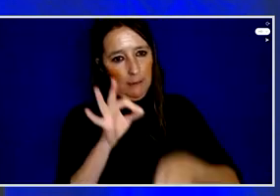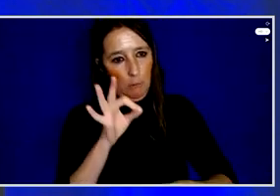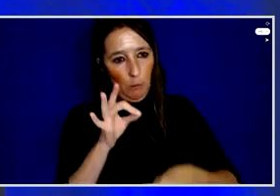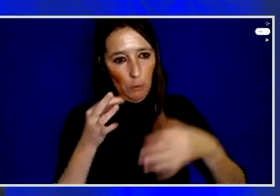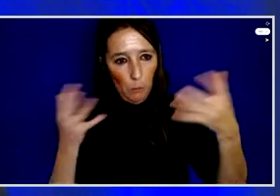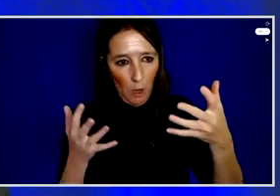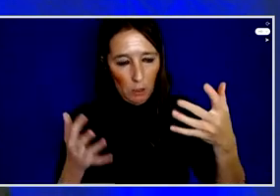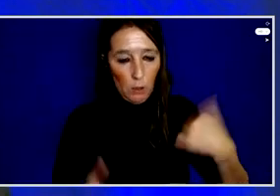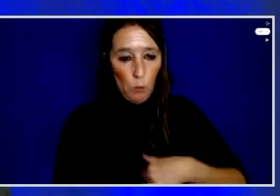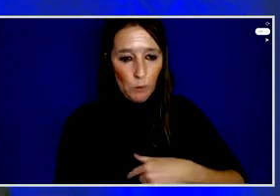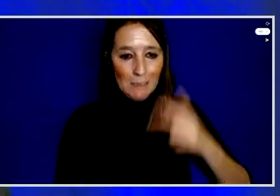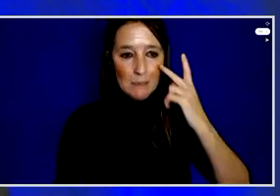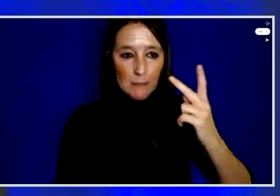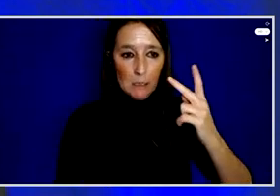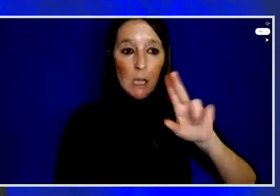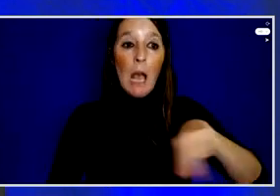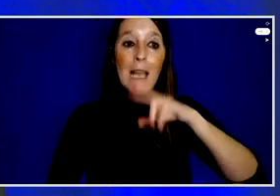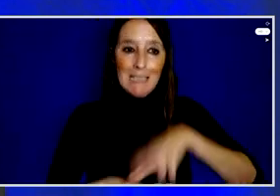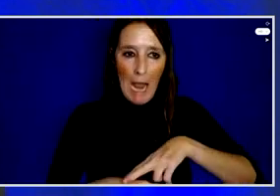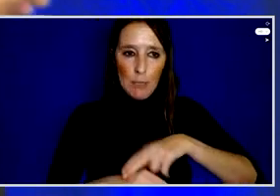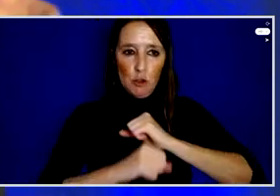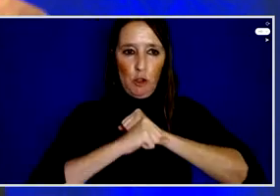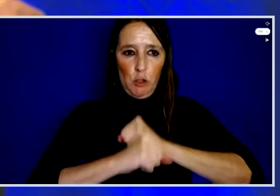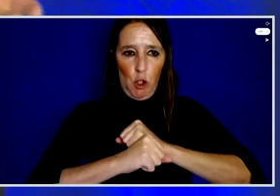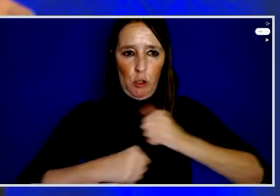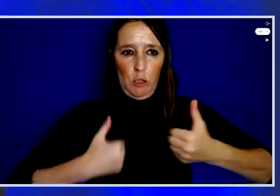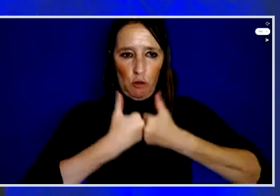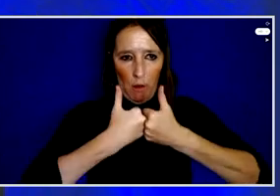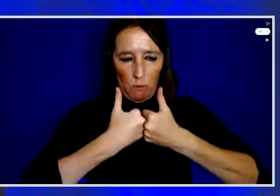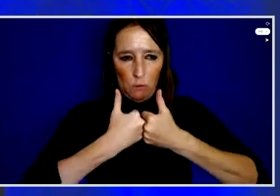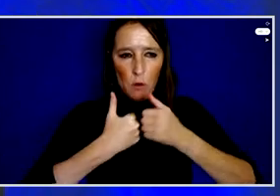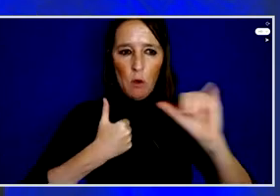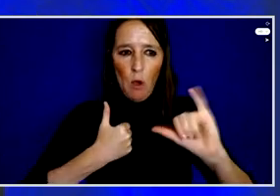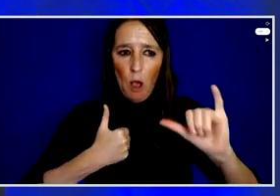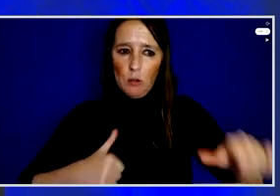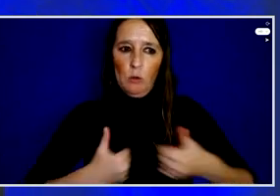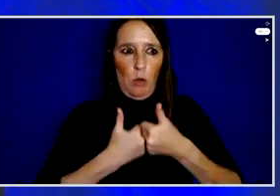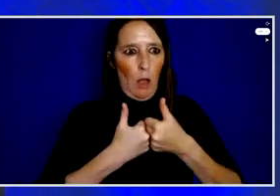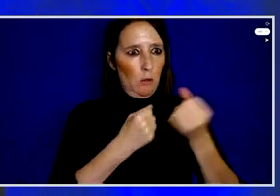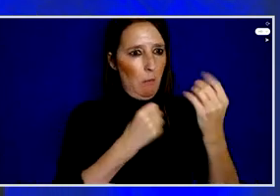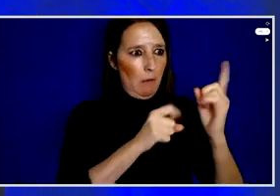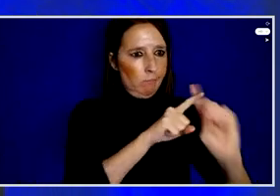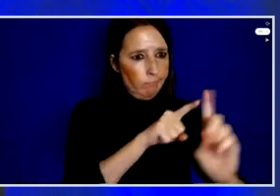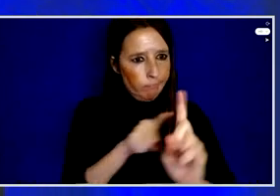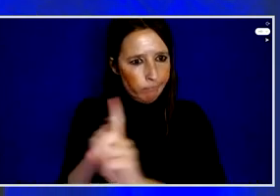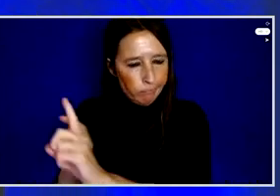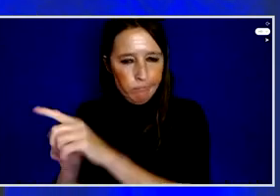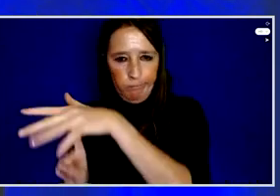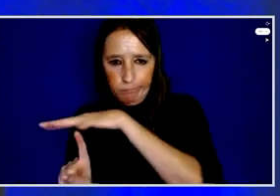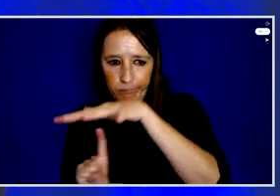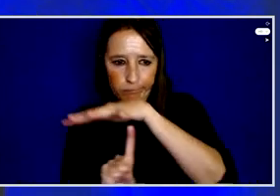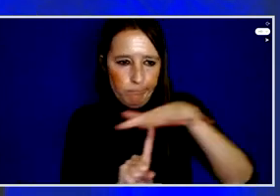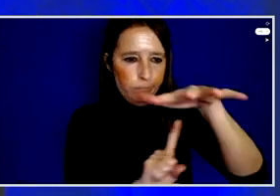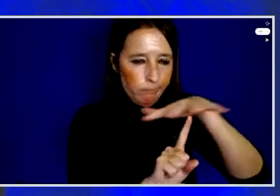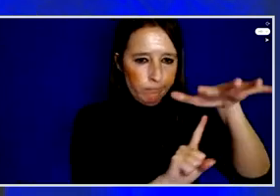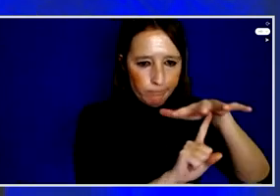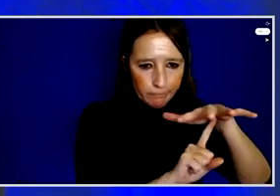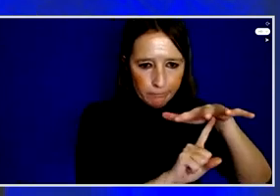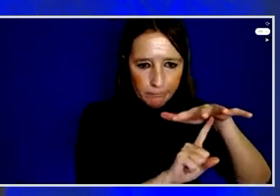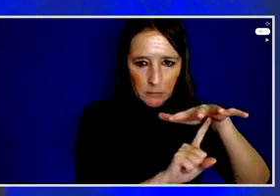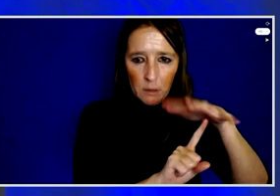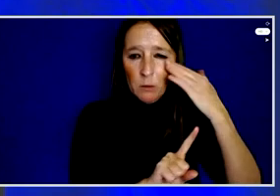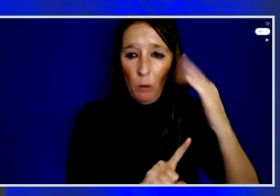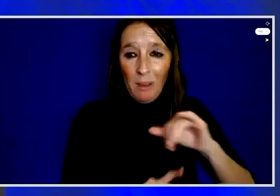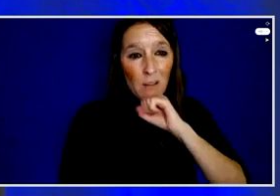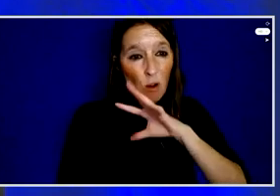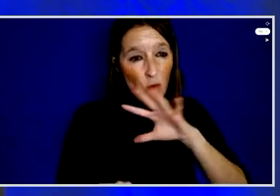as a national security challenge, as well as a challenge in many other domains. We know that corruption makes